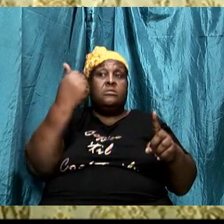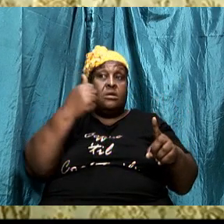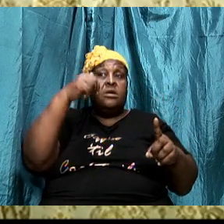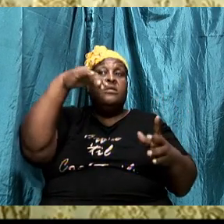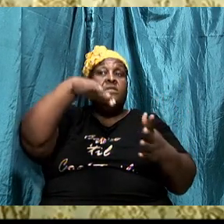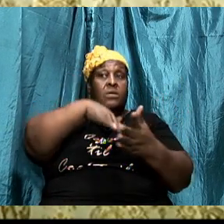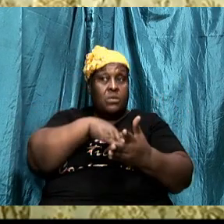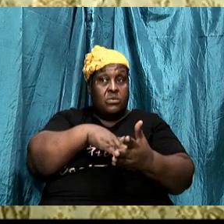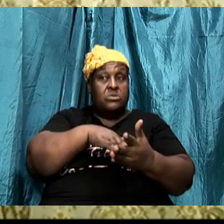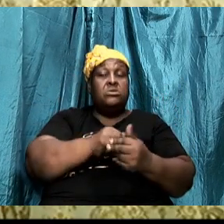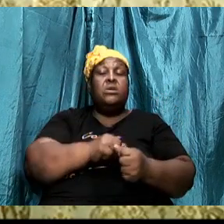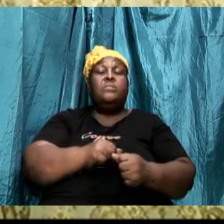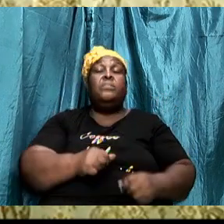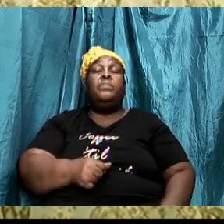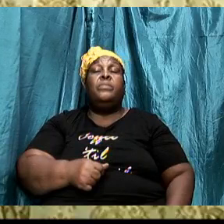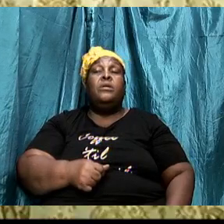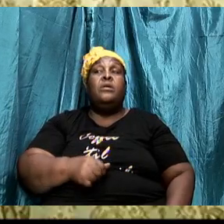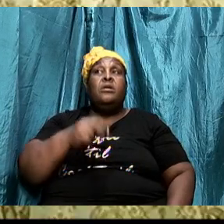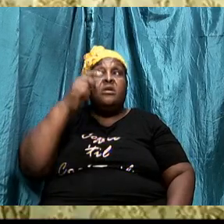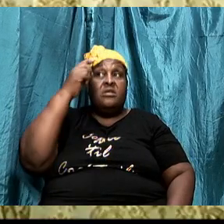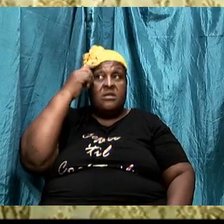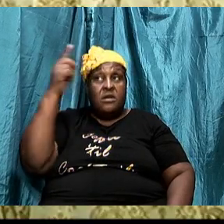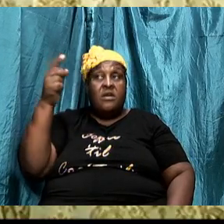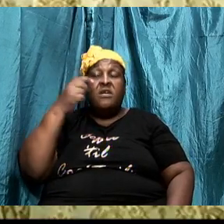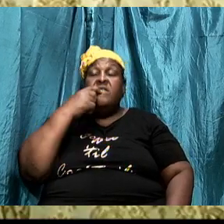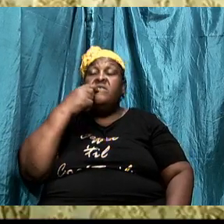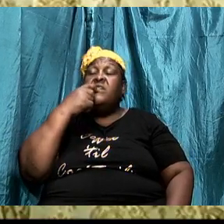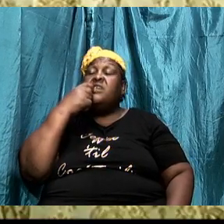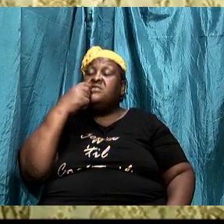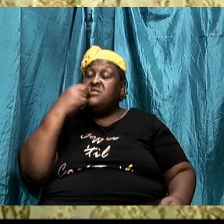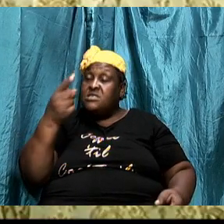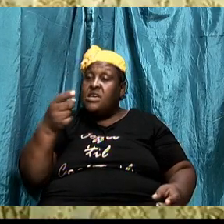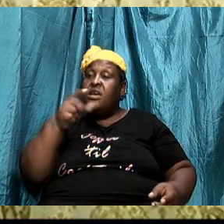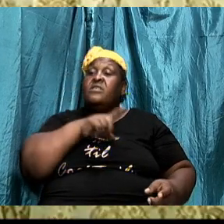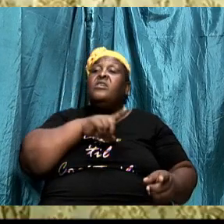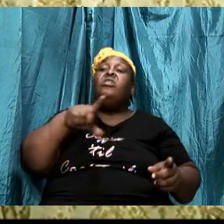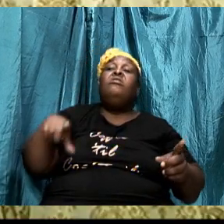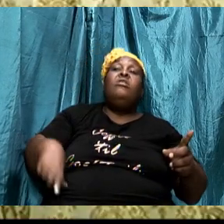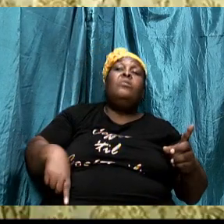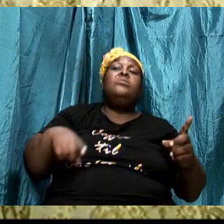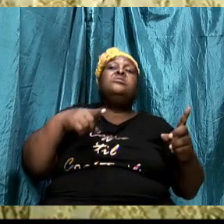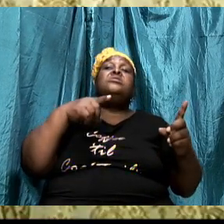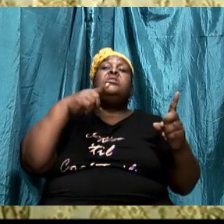God. David said, the Lord will deliver you into my hands.